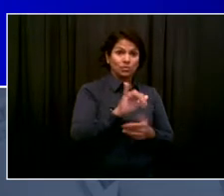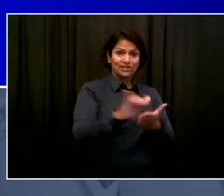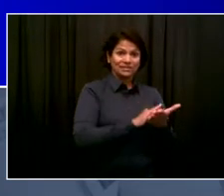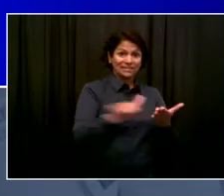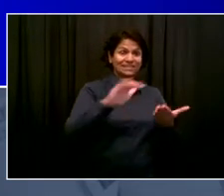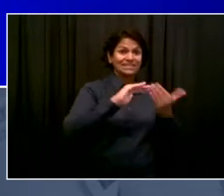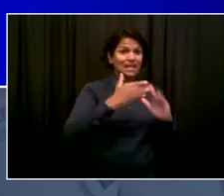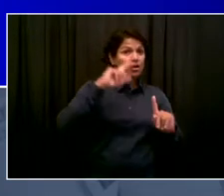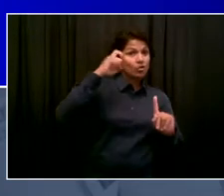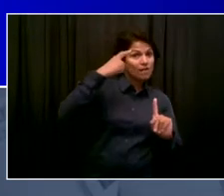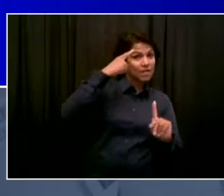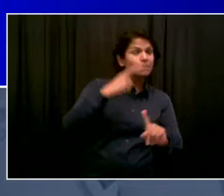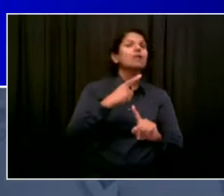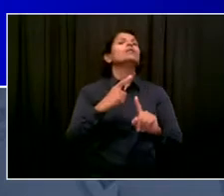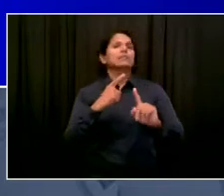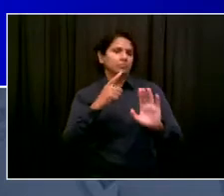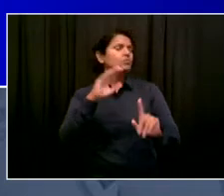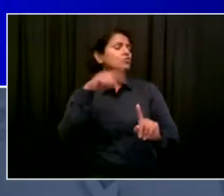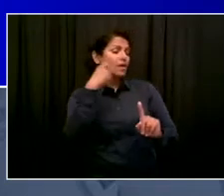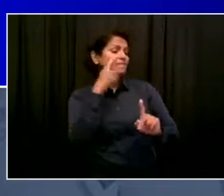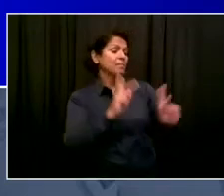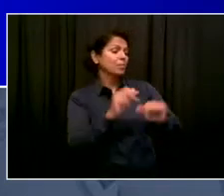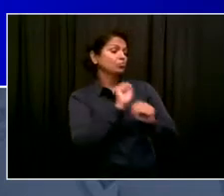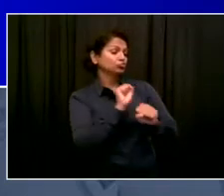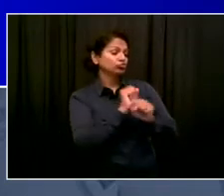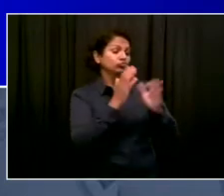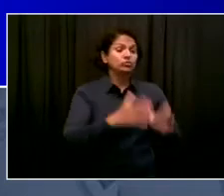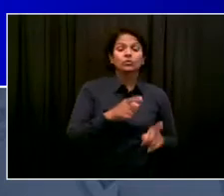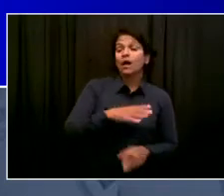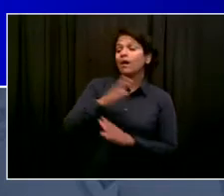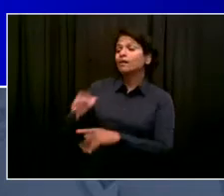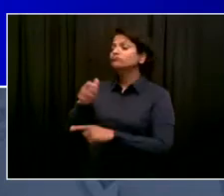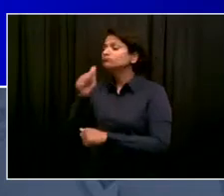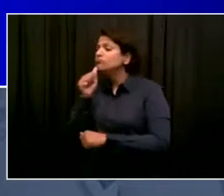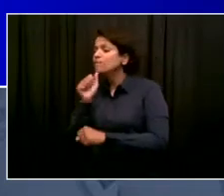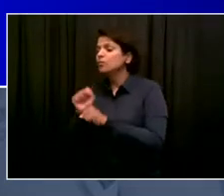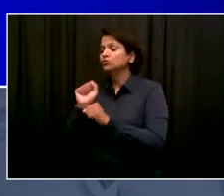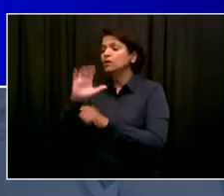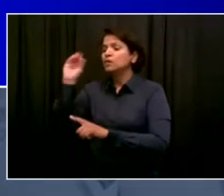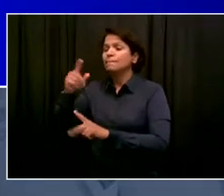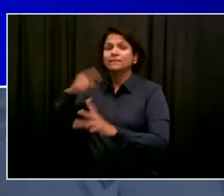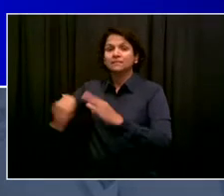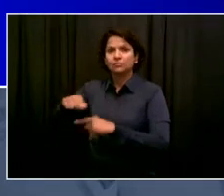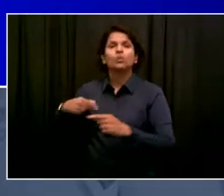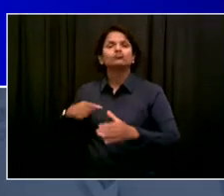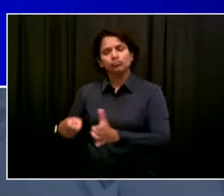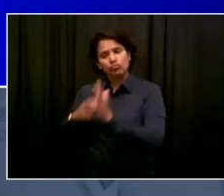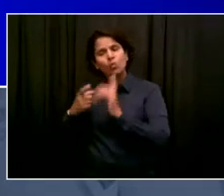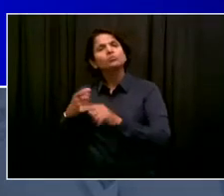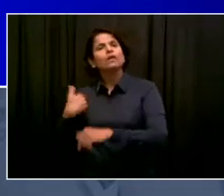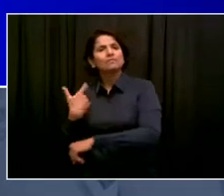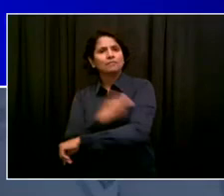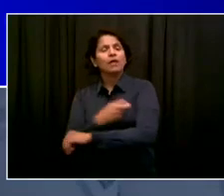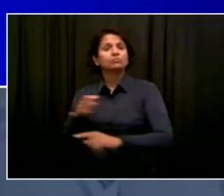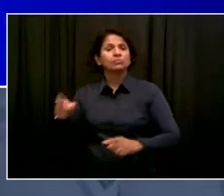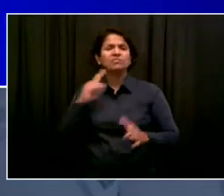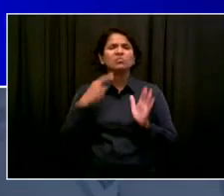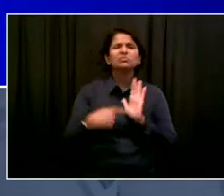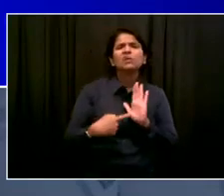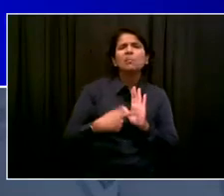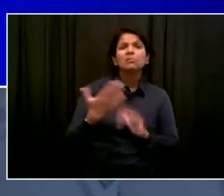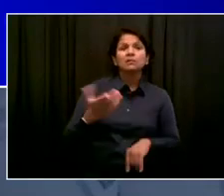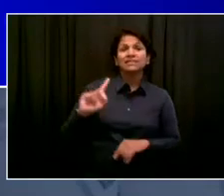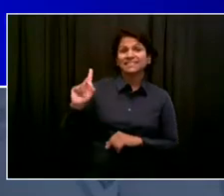acting, and more and more small businesses acting as well. So absolutely want to affirm and support all the